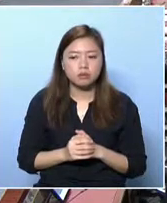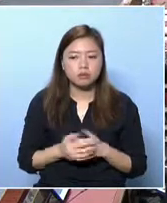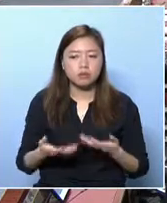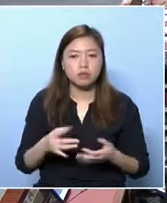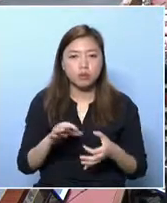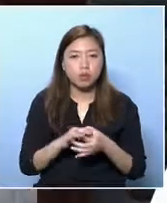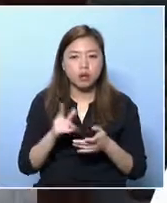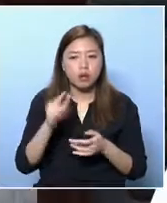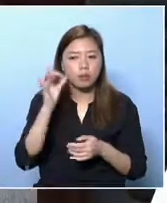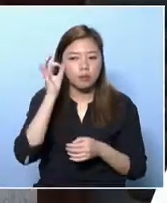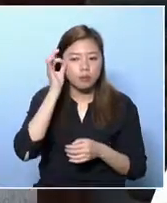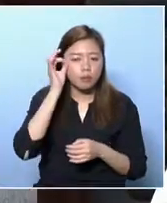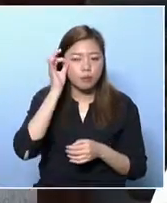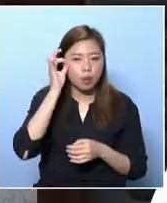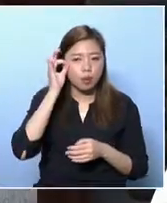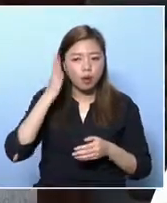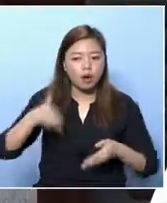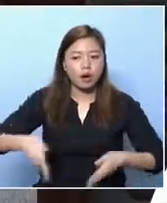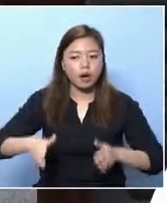Ms. Hwang Wenjie.